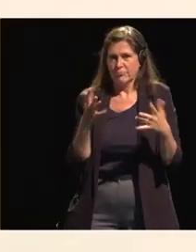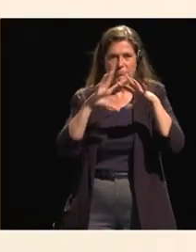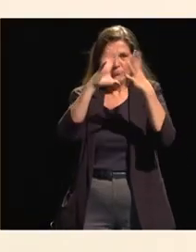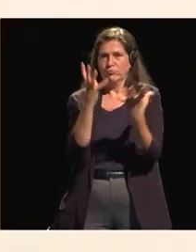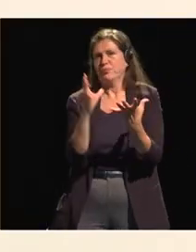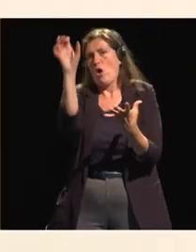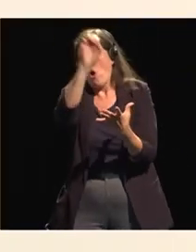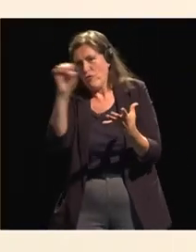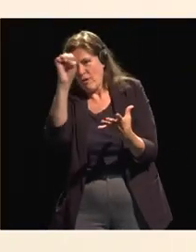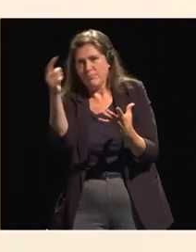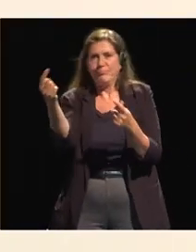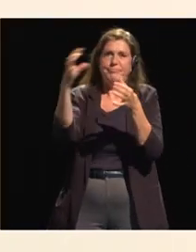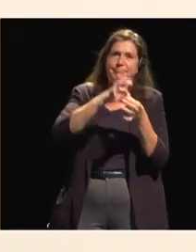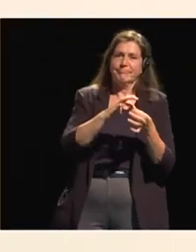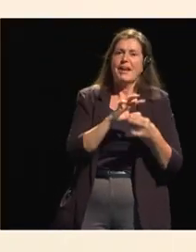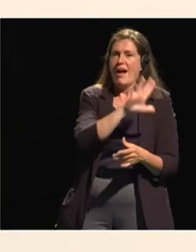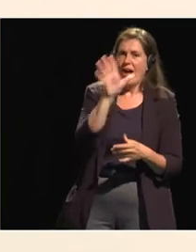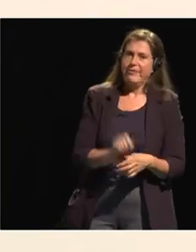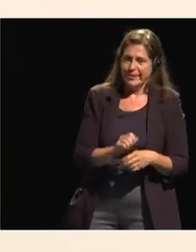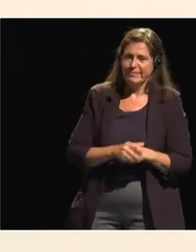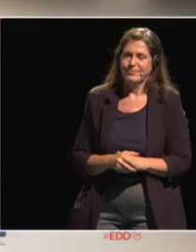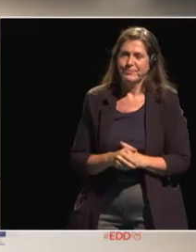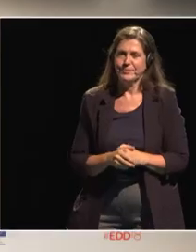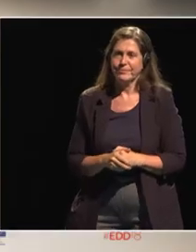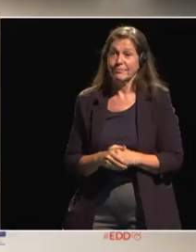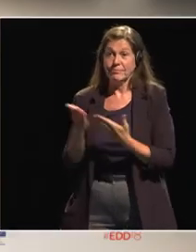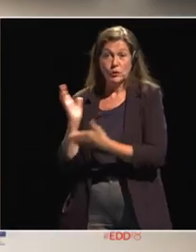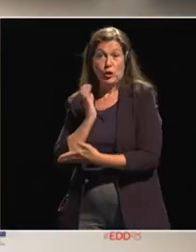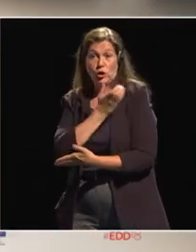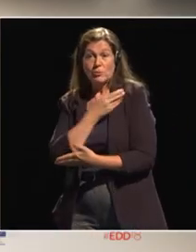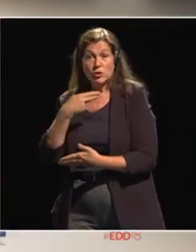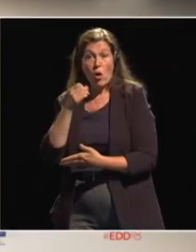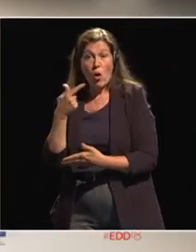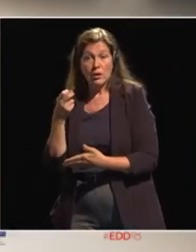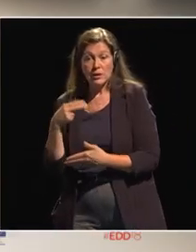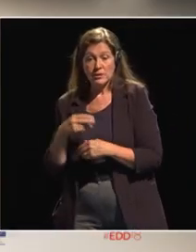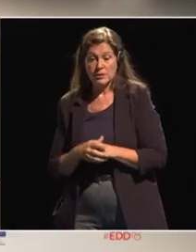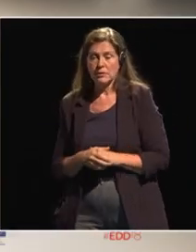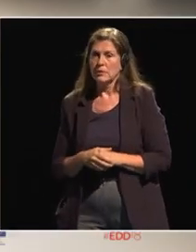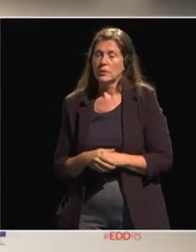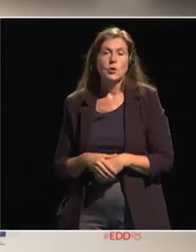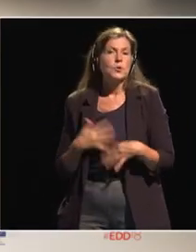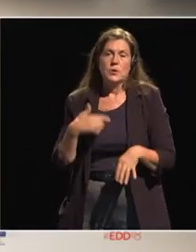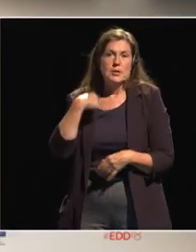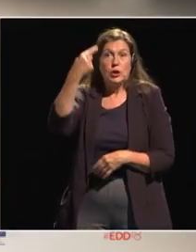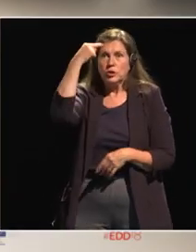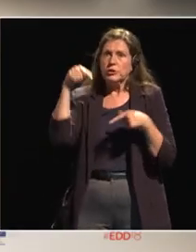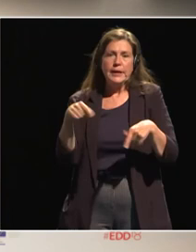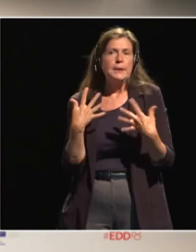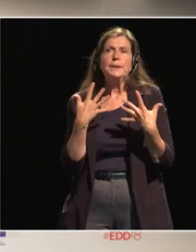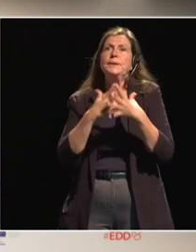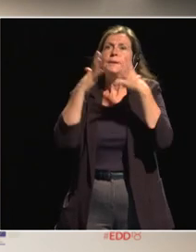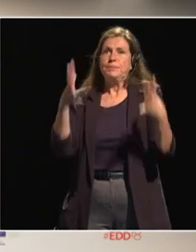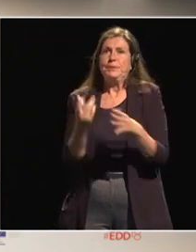europe and africa thank you commissioner do you want to add something well there is a great opportunity i believe for african businesses